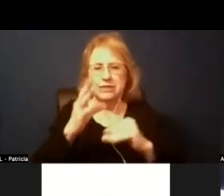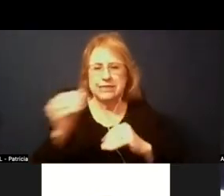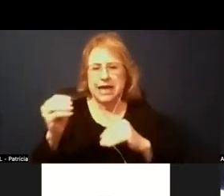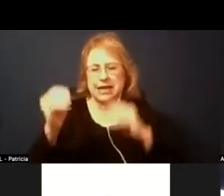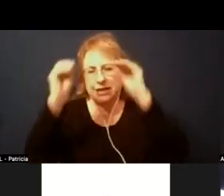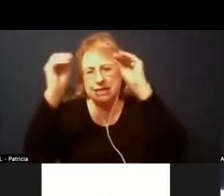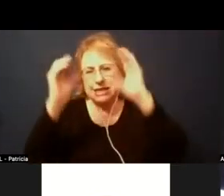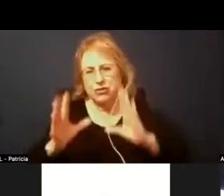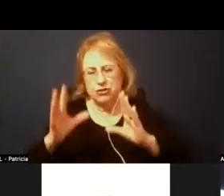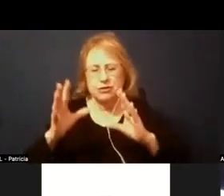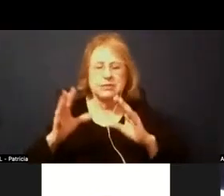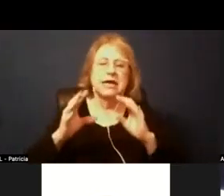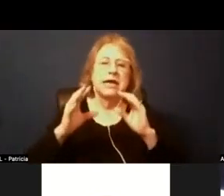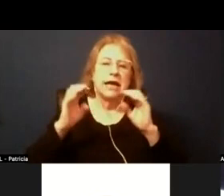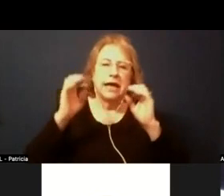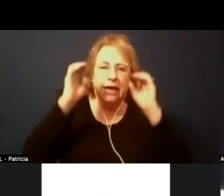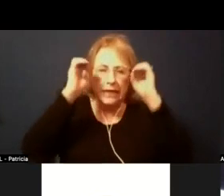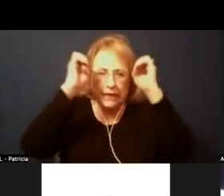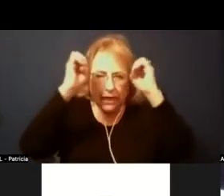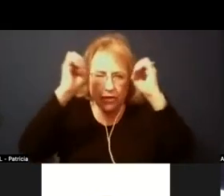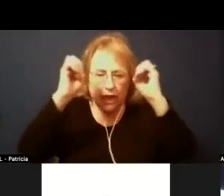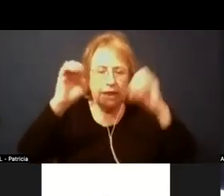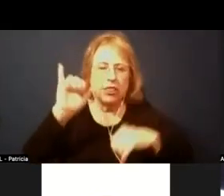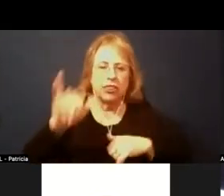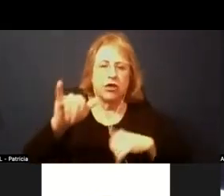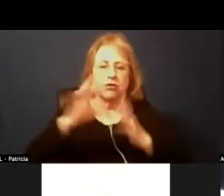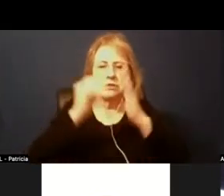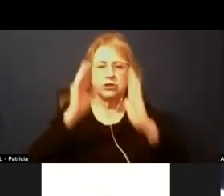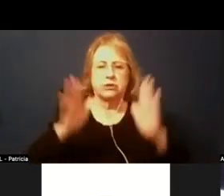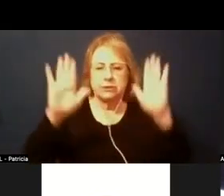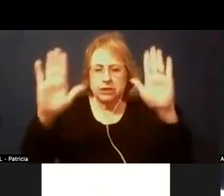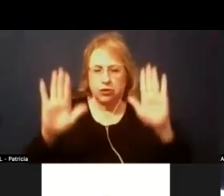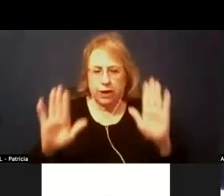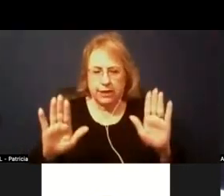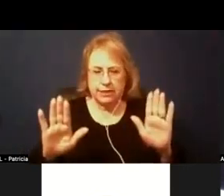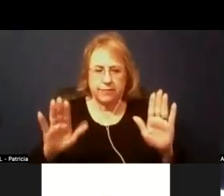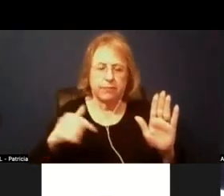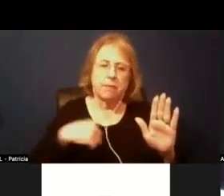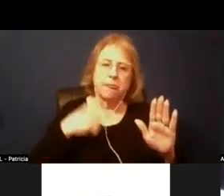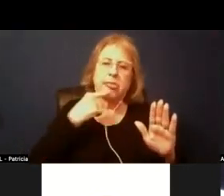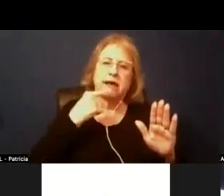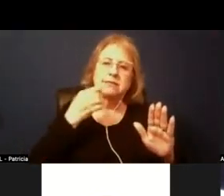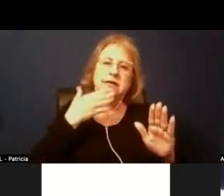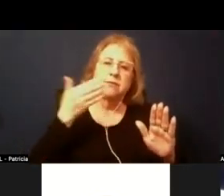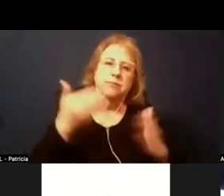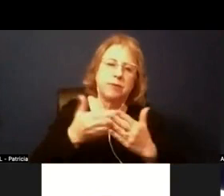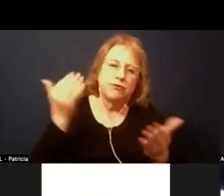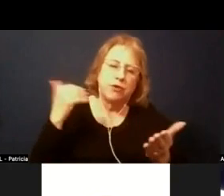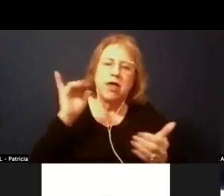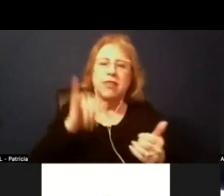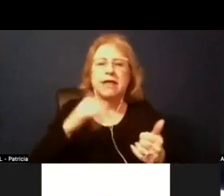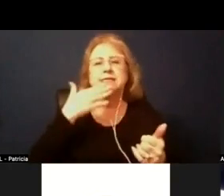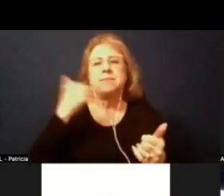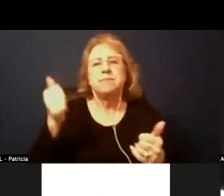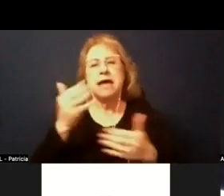educating our students um i think it was it was great that is again i've mentioned this before the best best part of our job uh